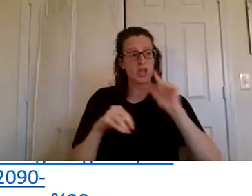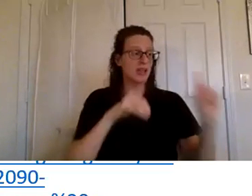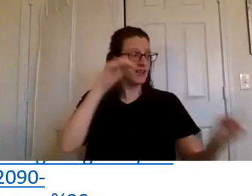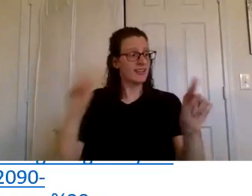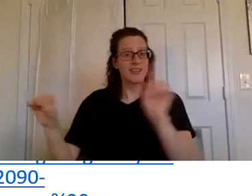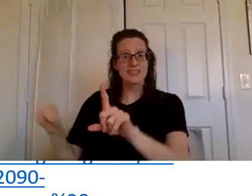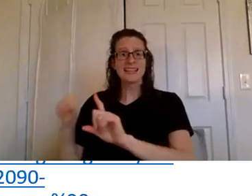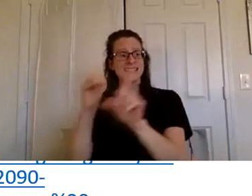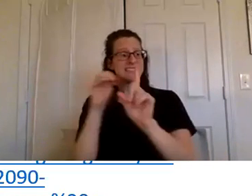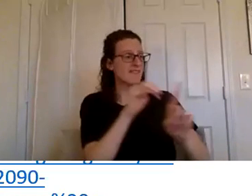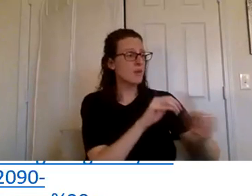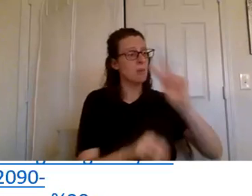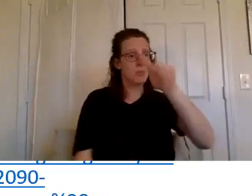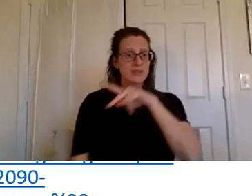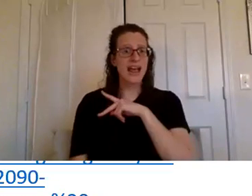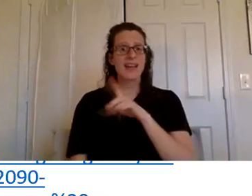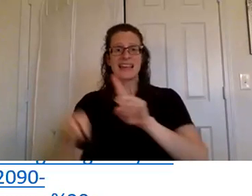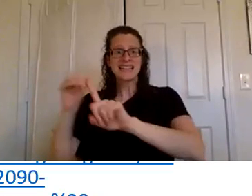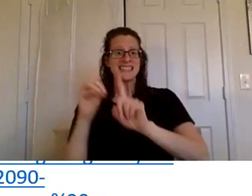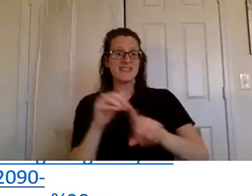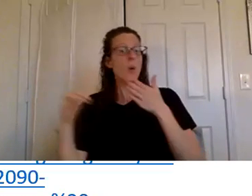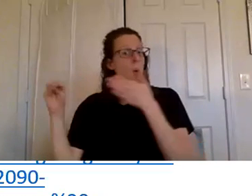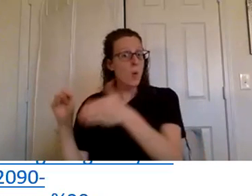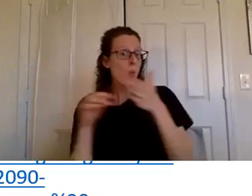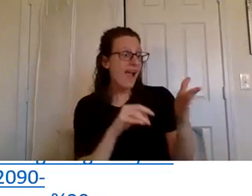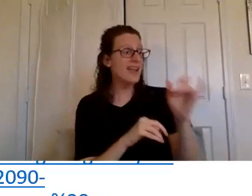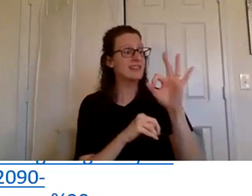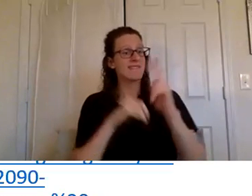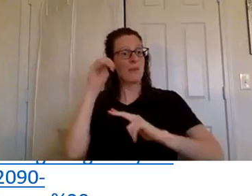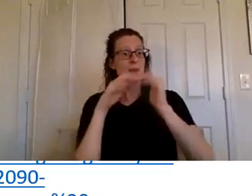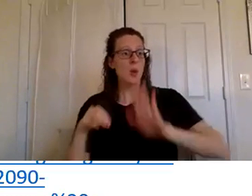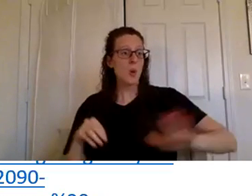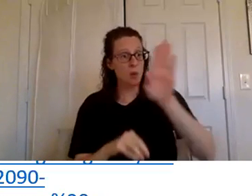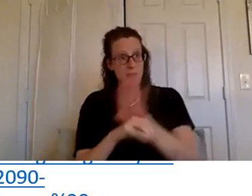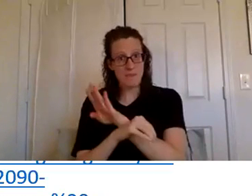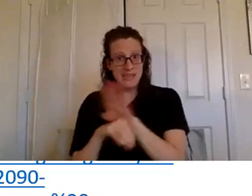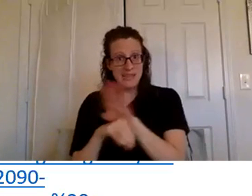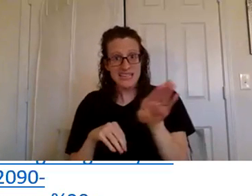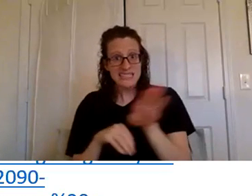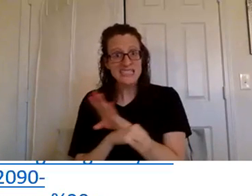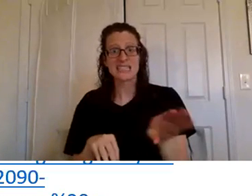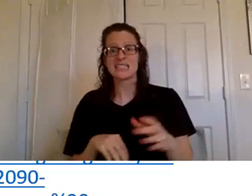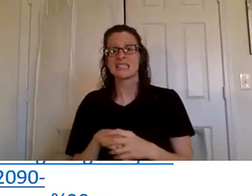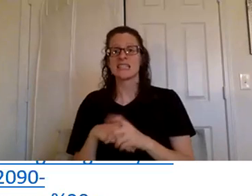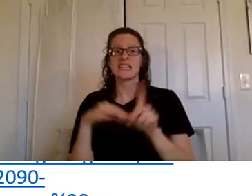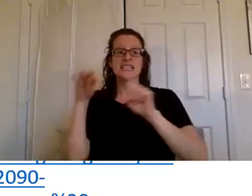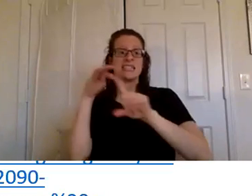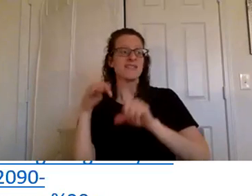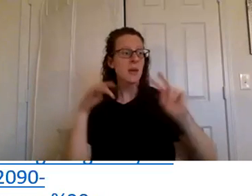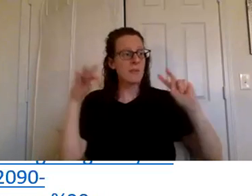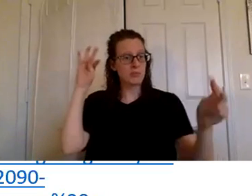personalities they have different methods of building um building their businesses different perspectives